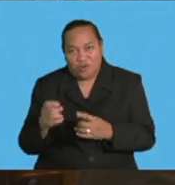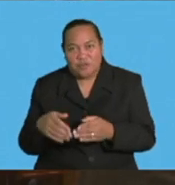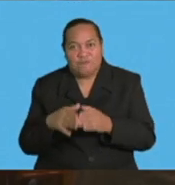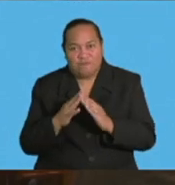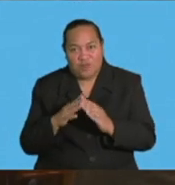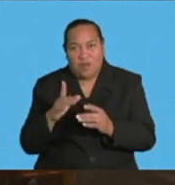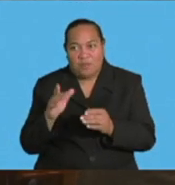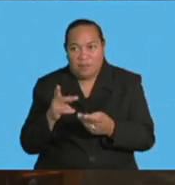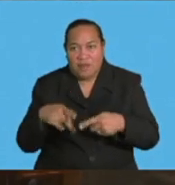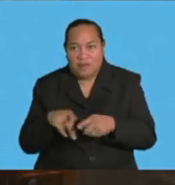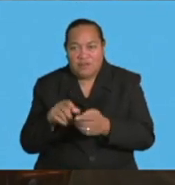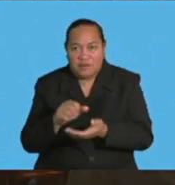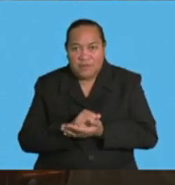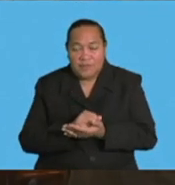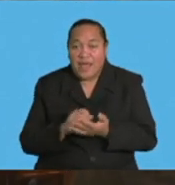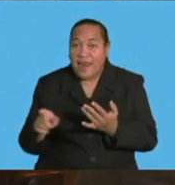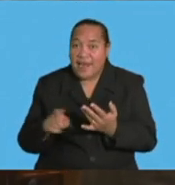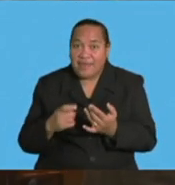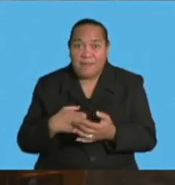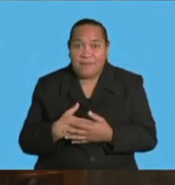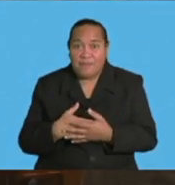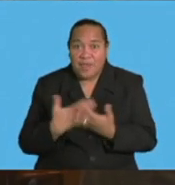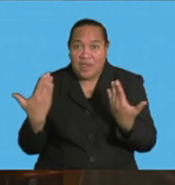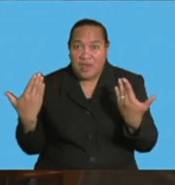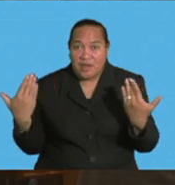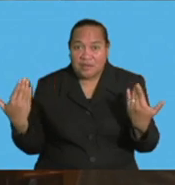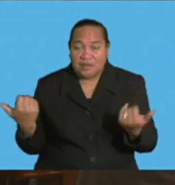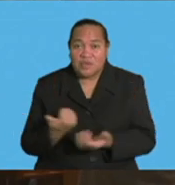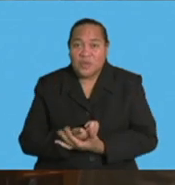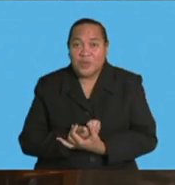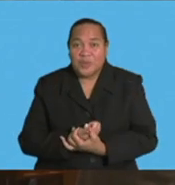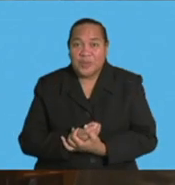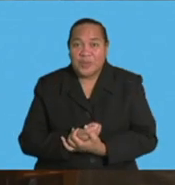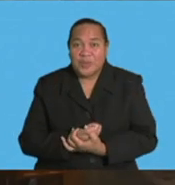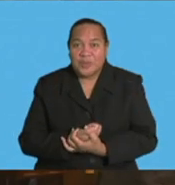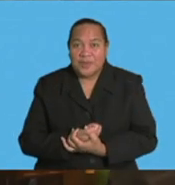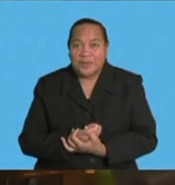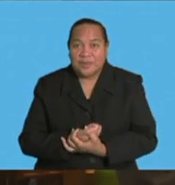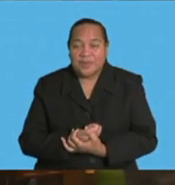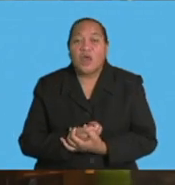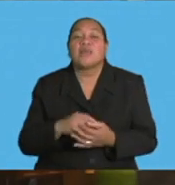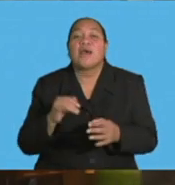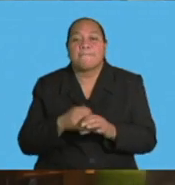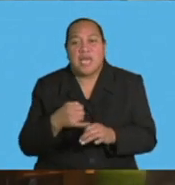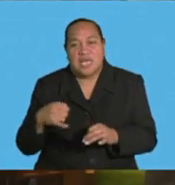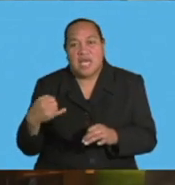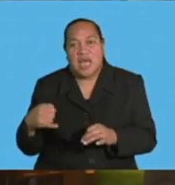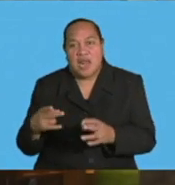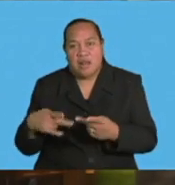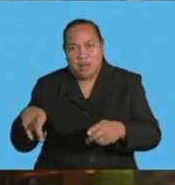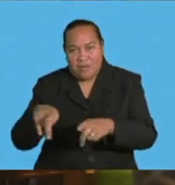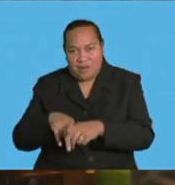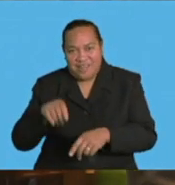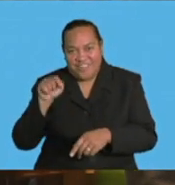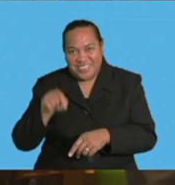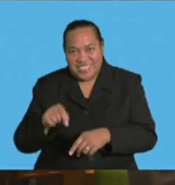And another big one, honorable speaker say, is the medical facility. And there